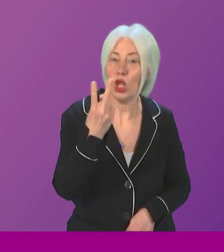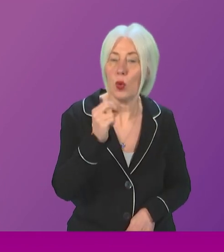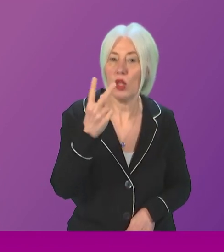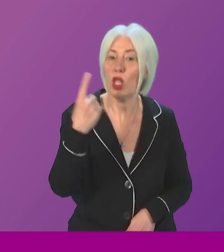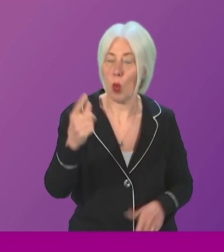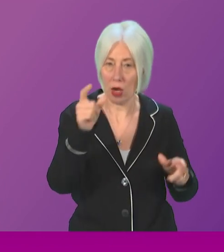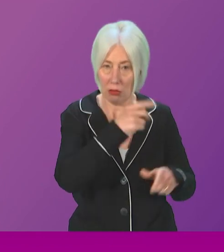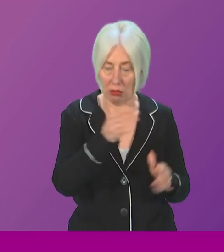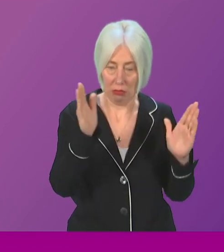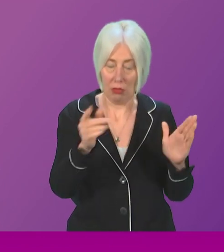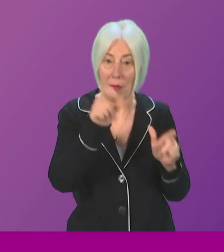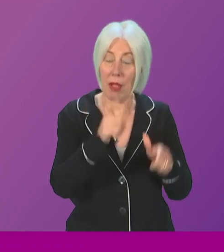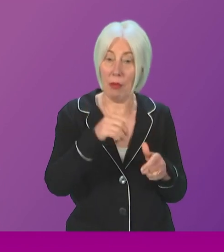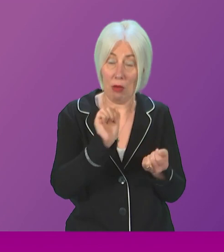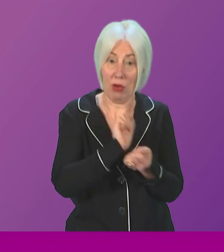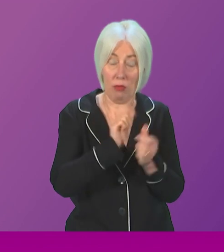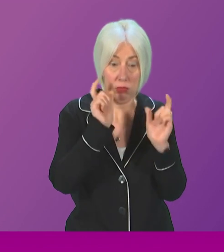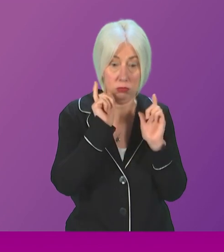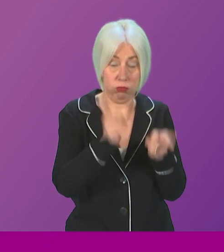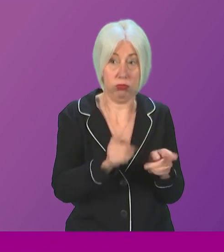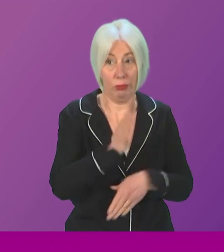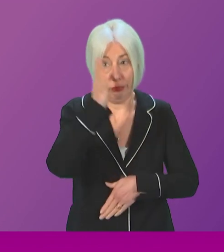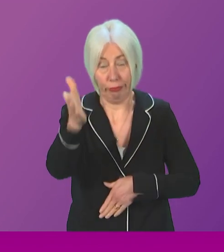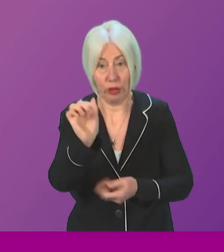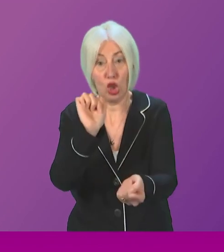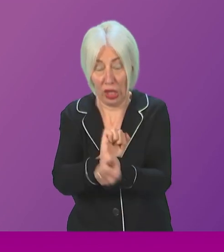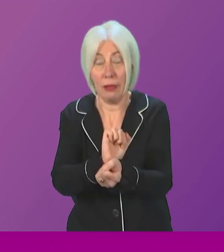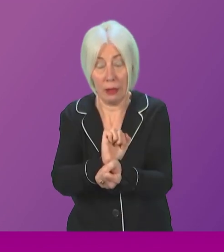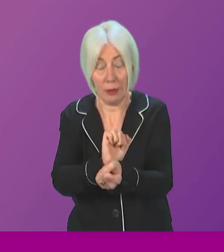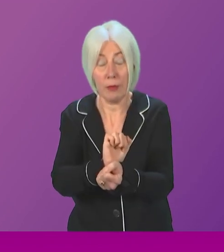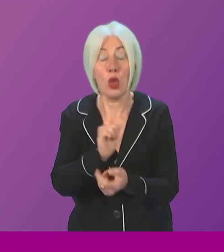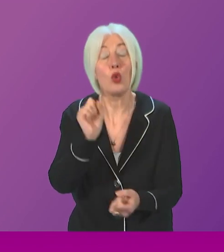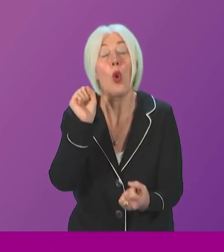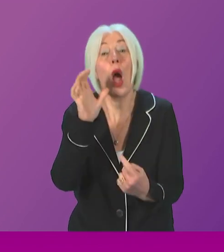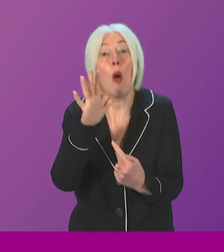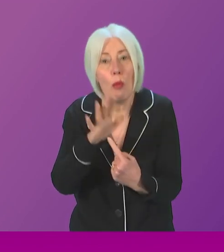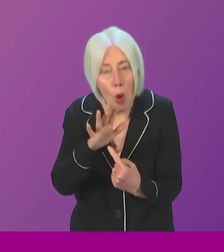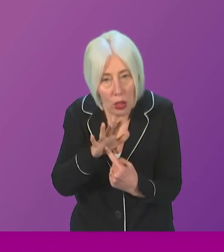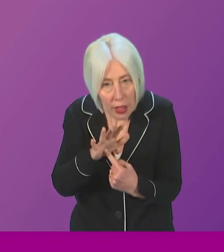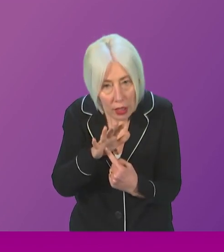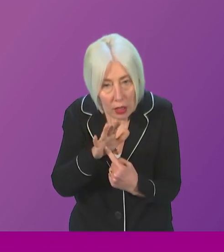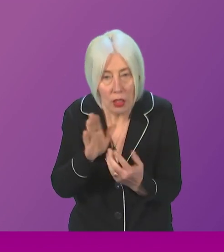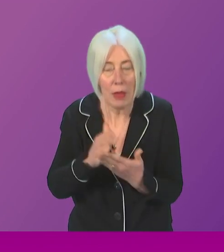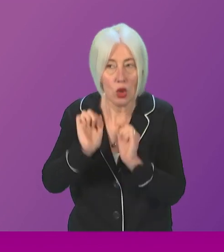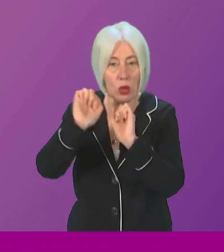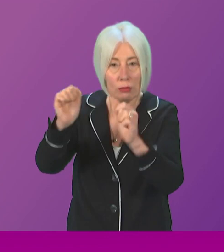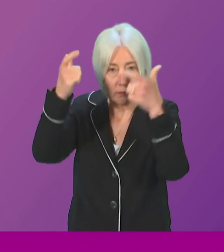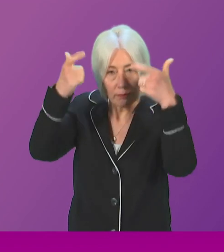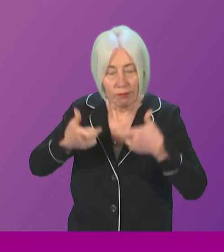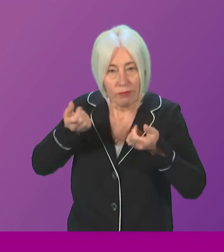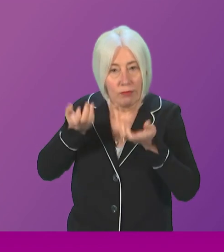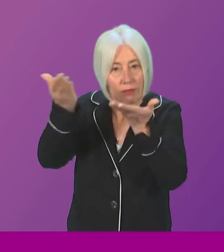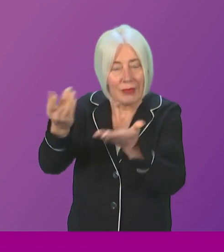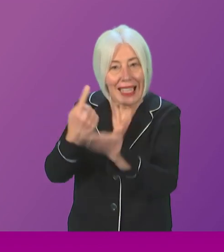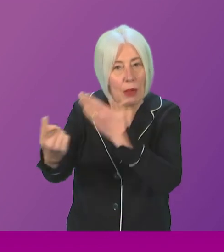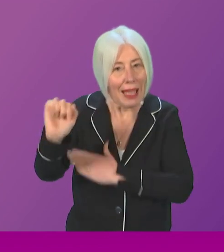did receive a custodial sentence. So it is important that we continue to give the judiciary the independence that they